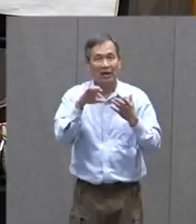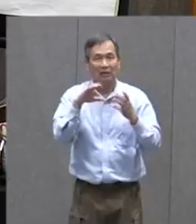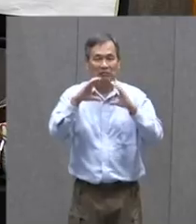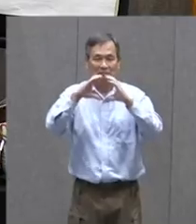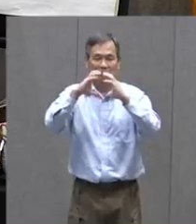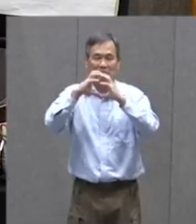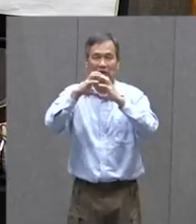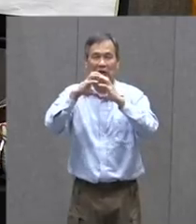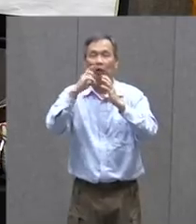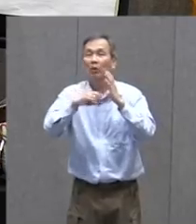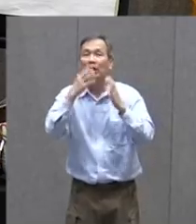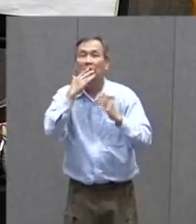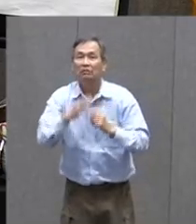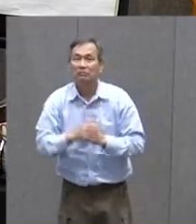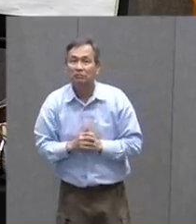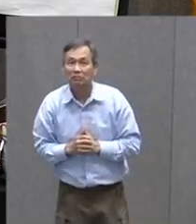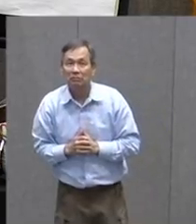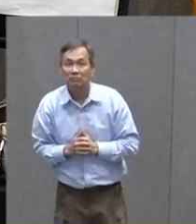What Color Is It